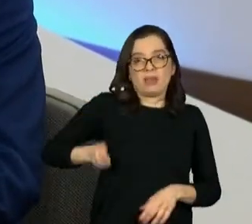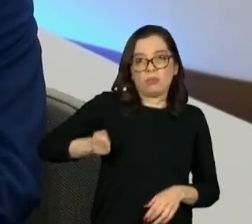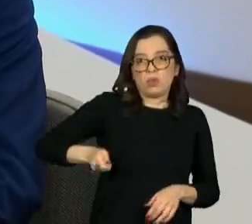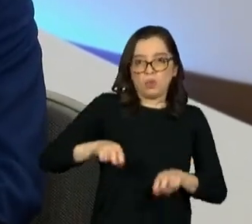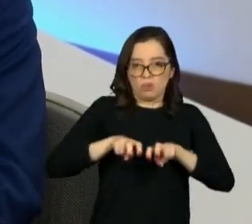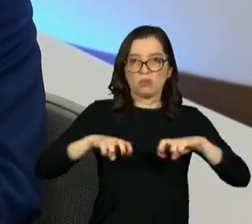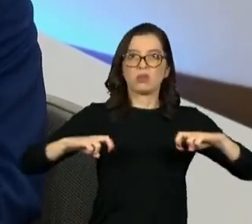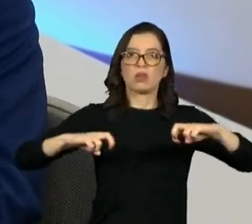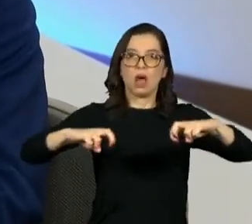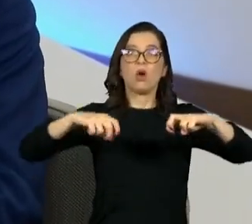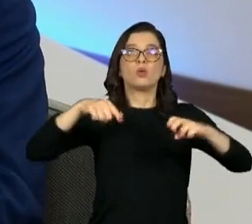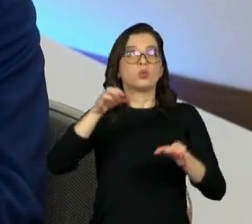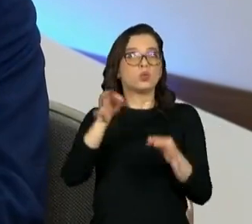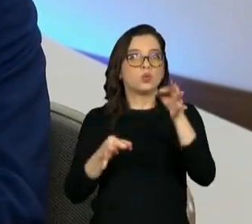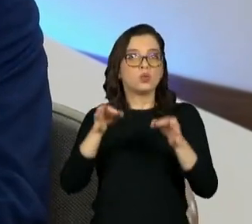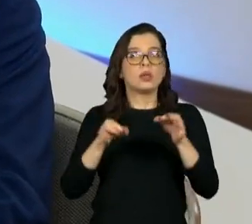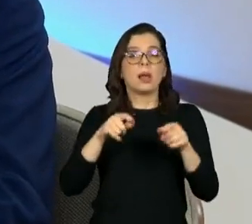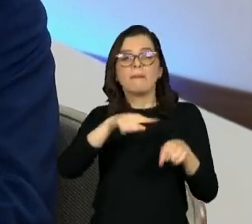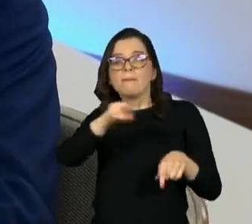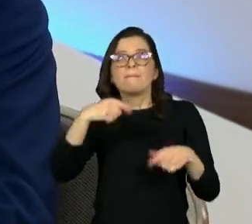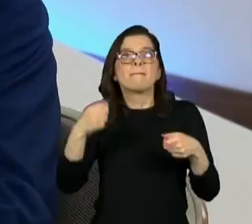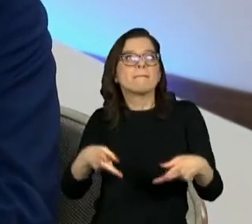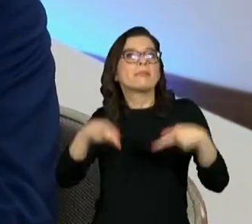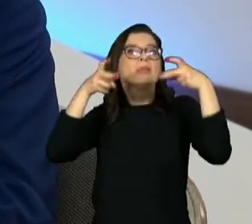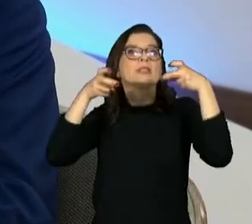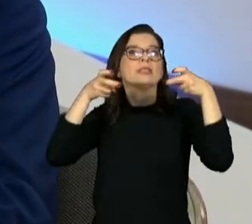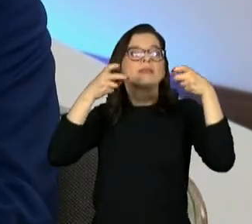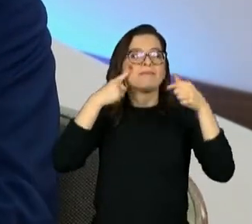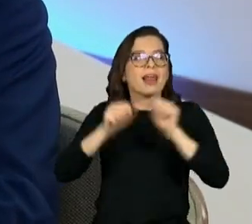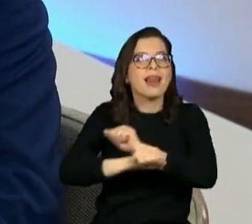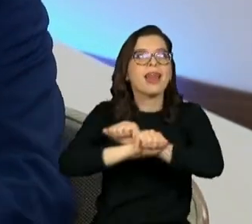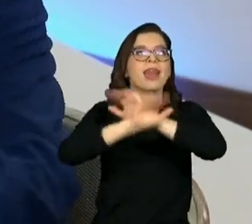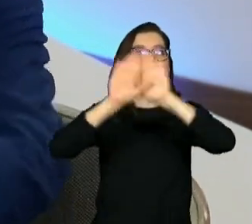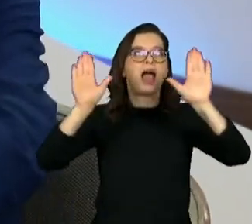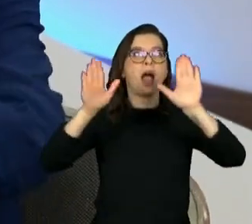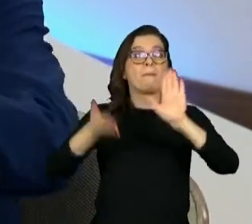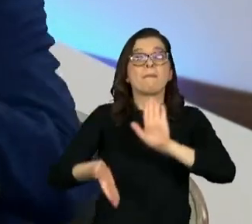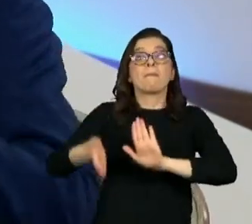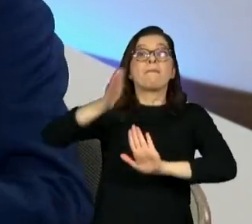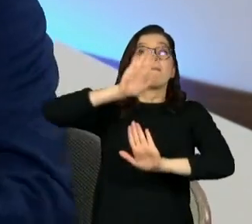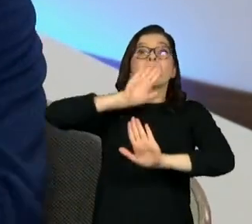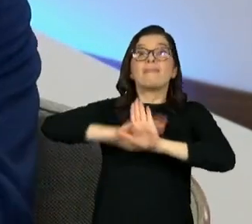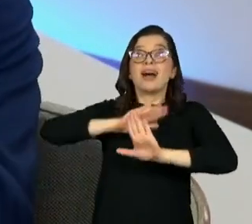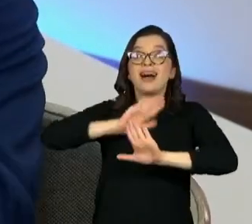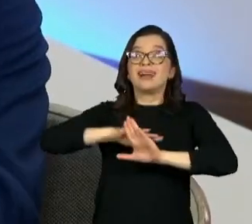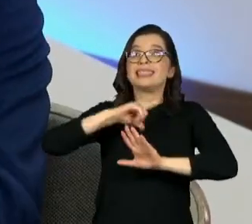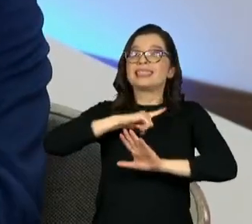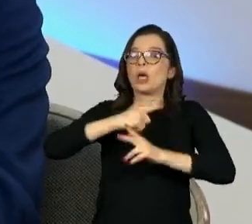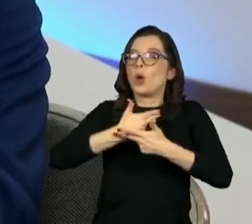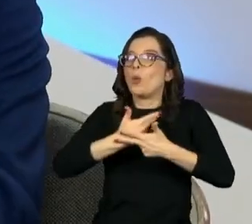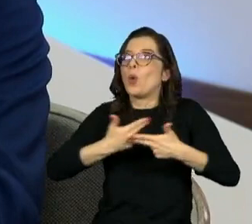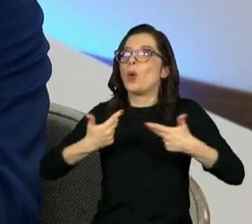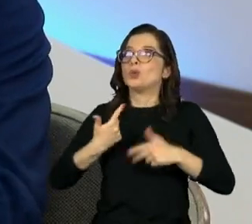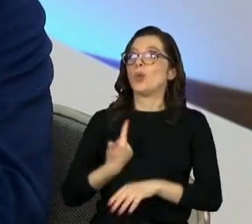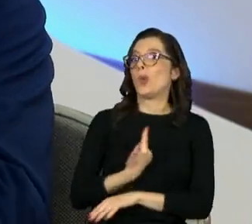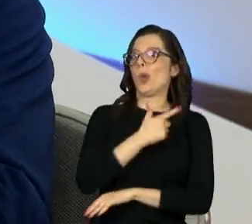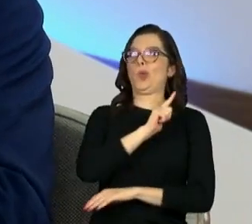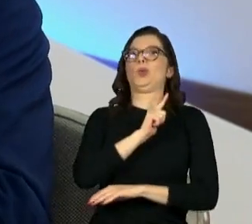and justices recognize it explicitly or assume implicitly,